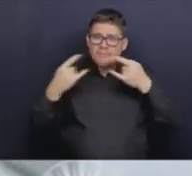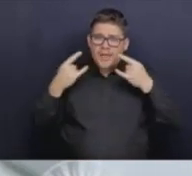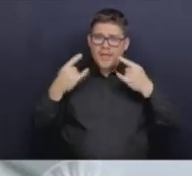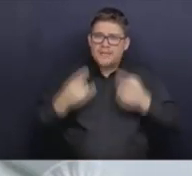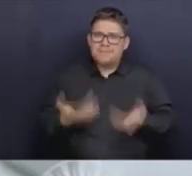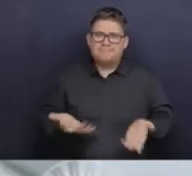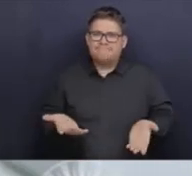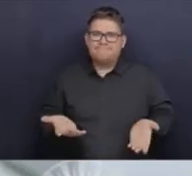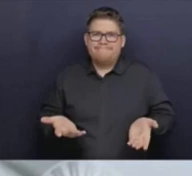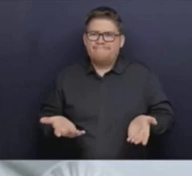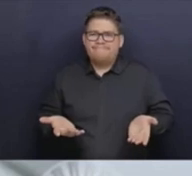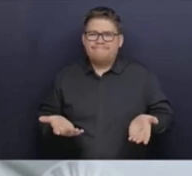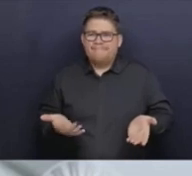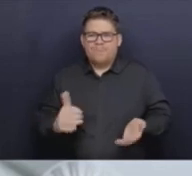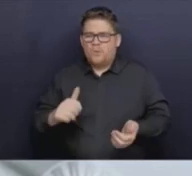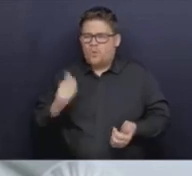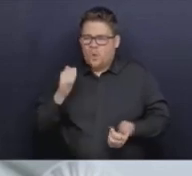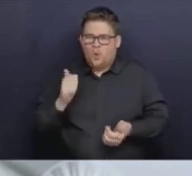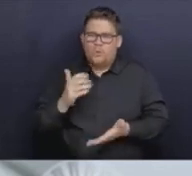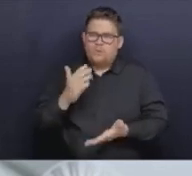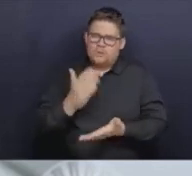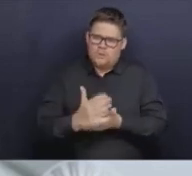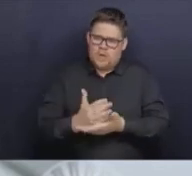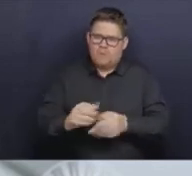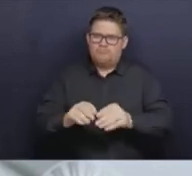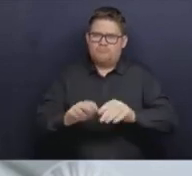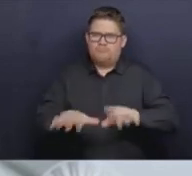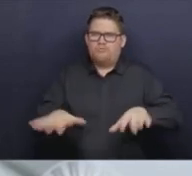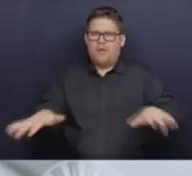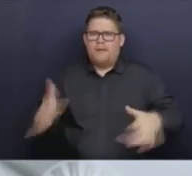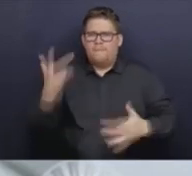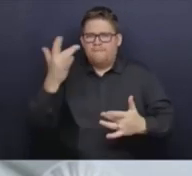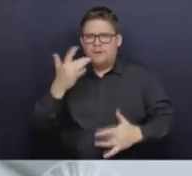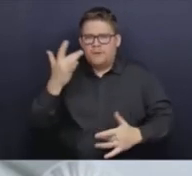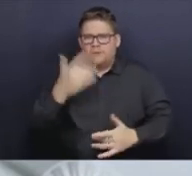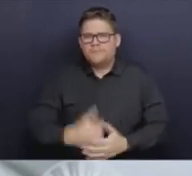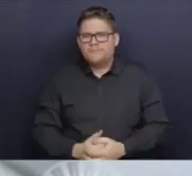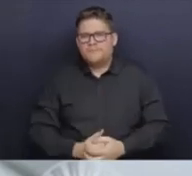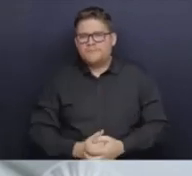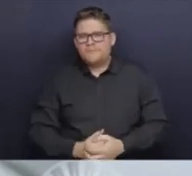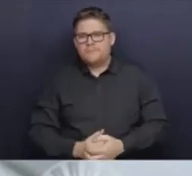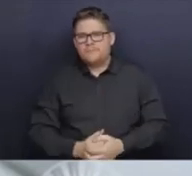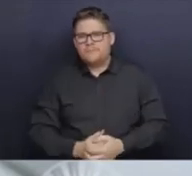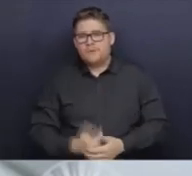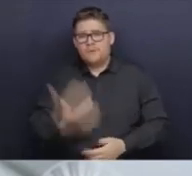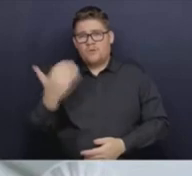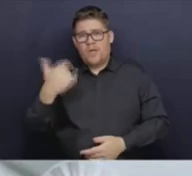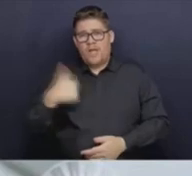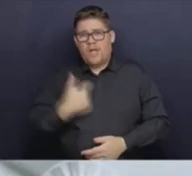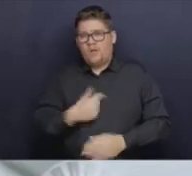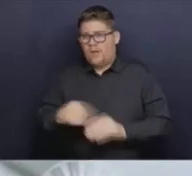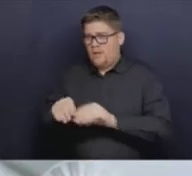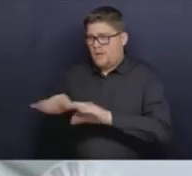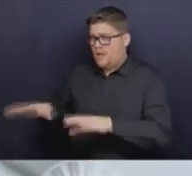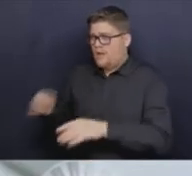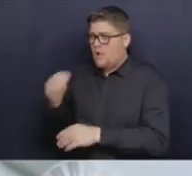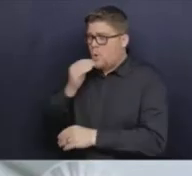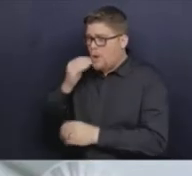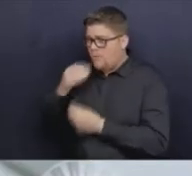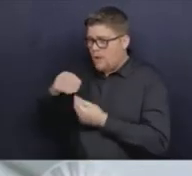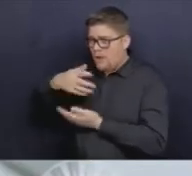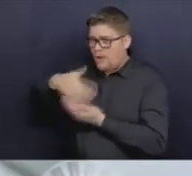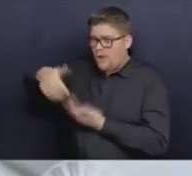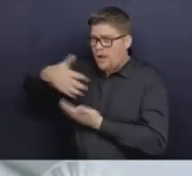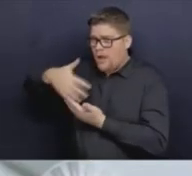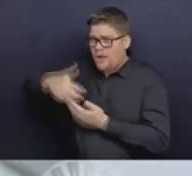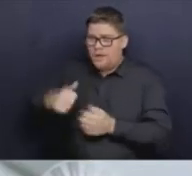transmission of these viruses. Because we transmit them in those situations when we're at home, when we're with friends, when